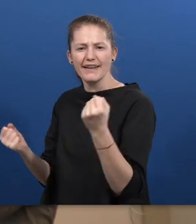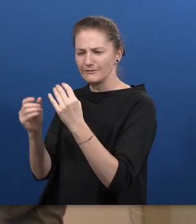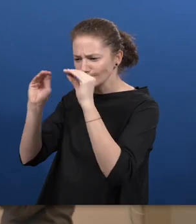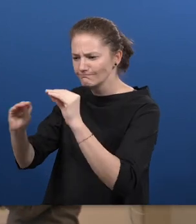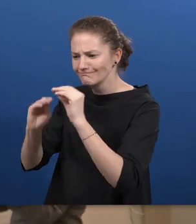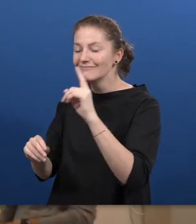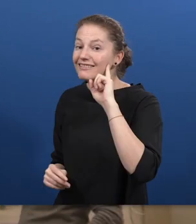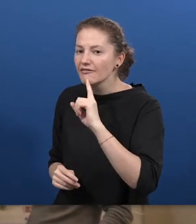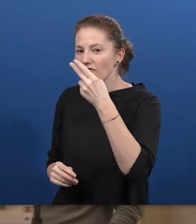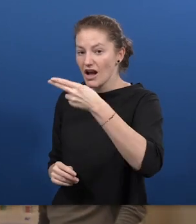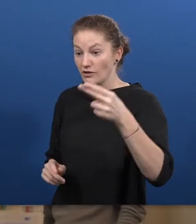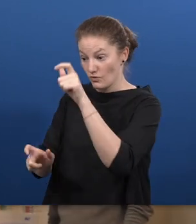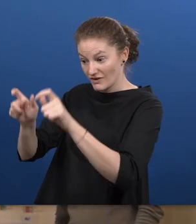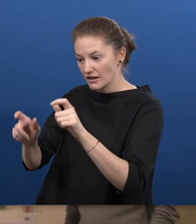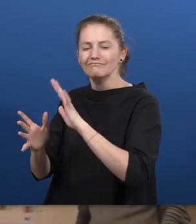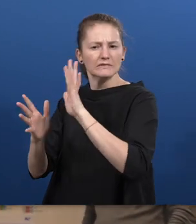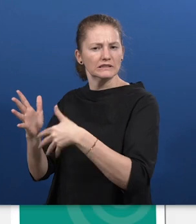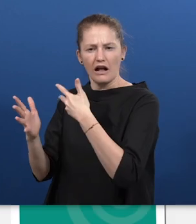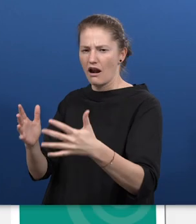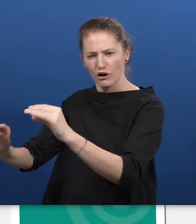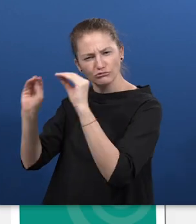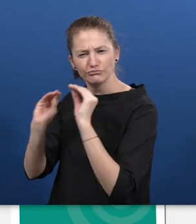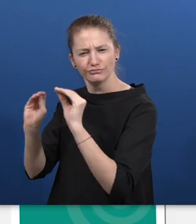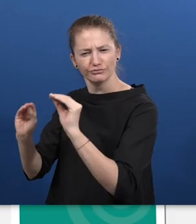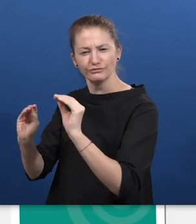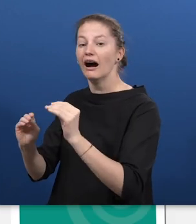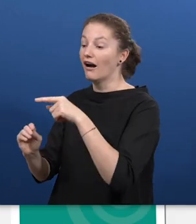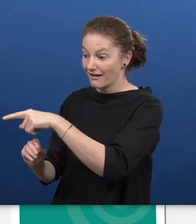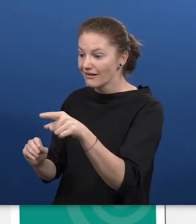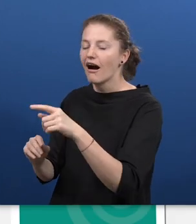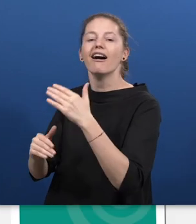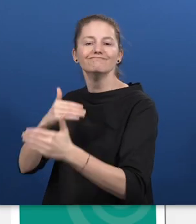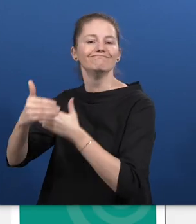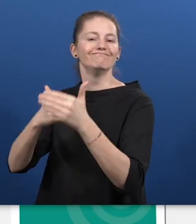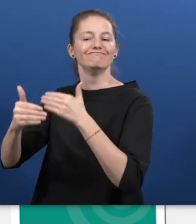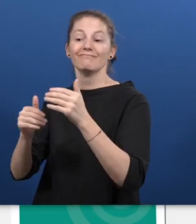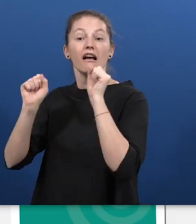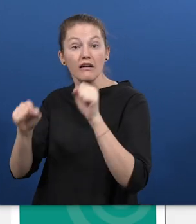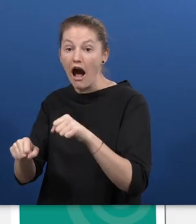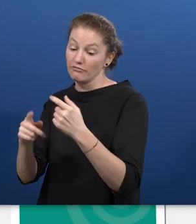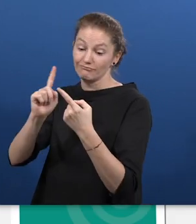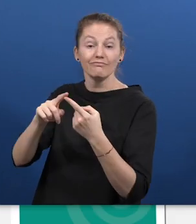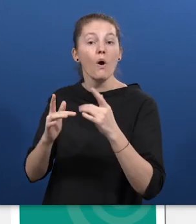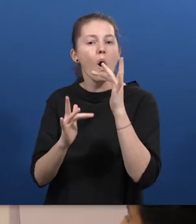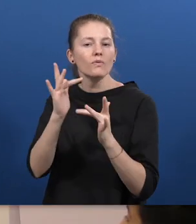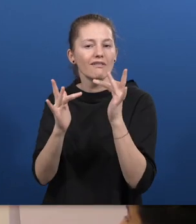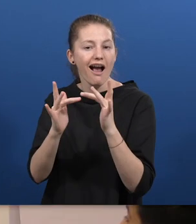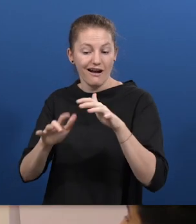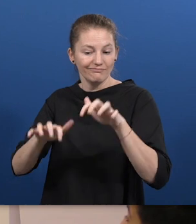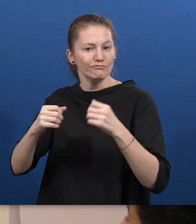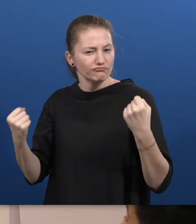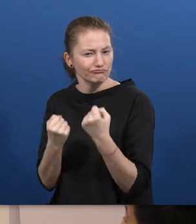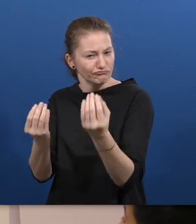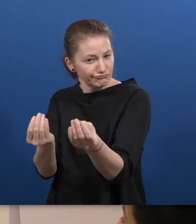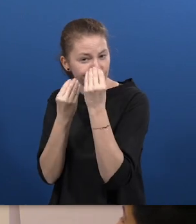education for the deaf and hard of hearing by exclusively teaching in Austrian Sign Language. One challenge they wanted to overcome was to offer